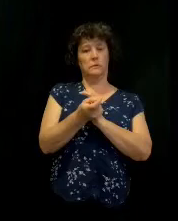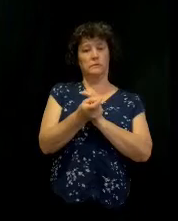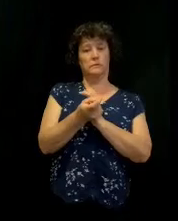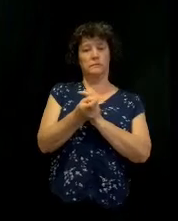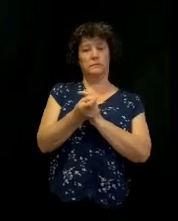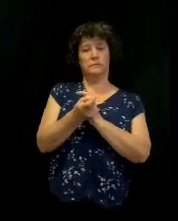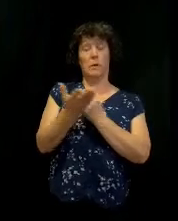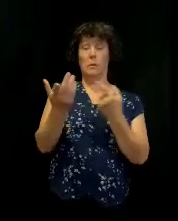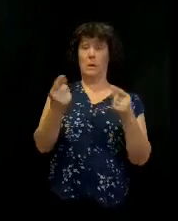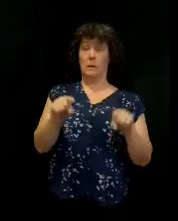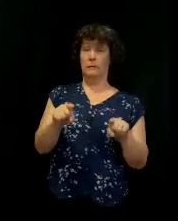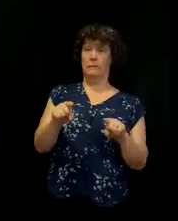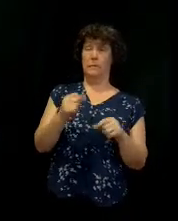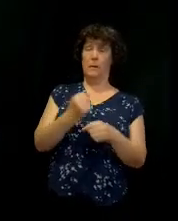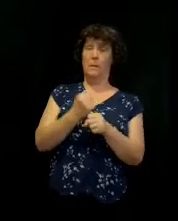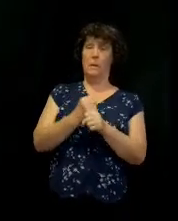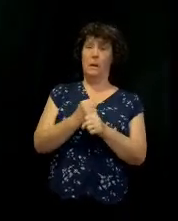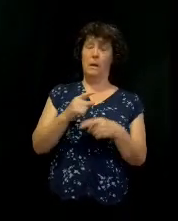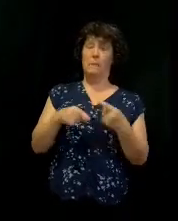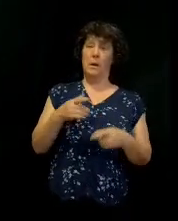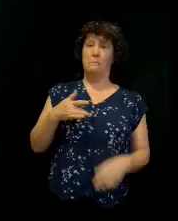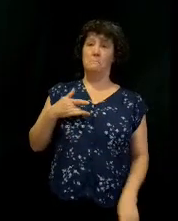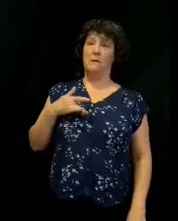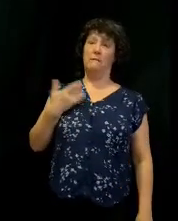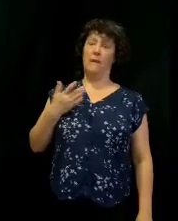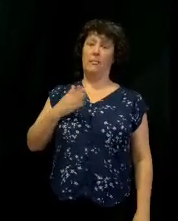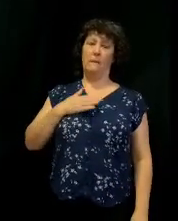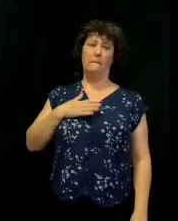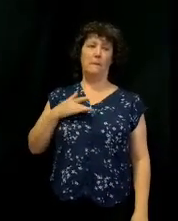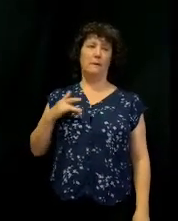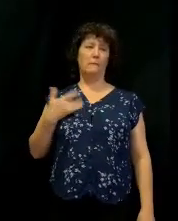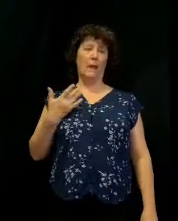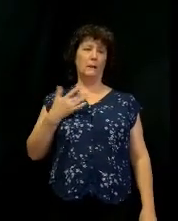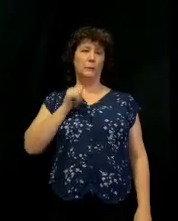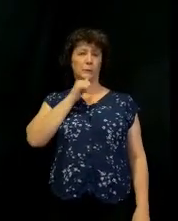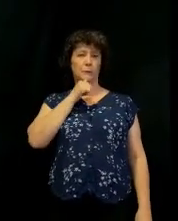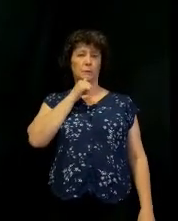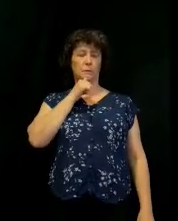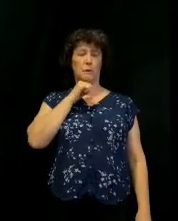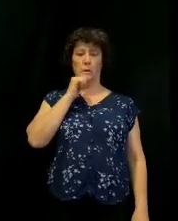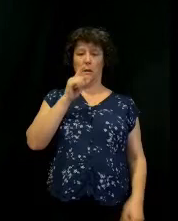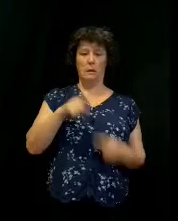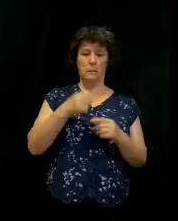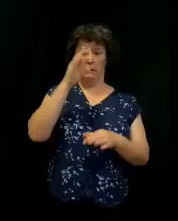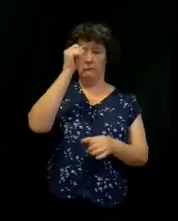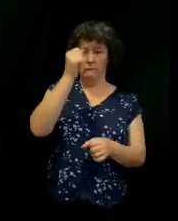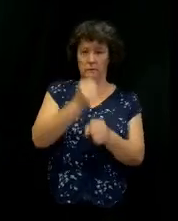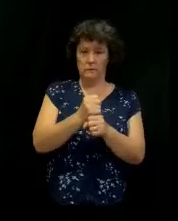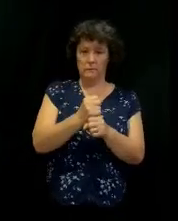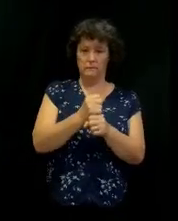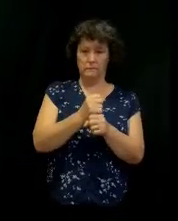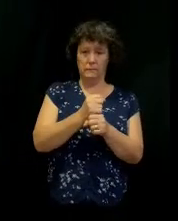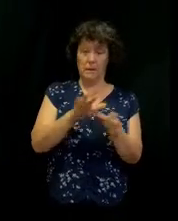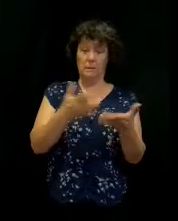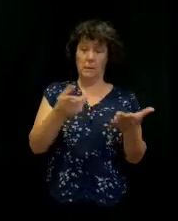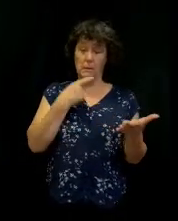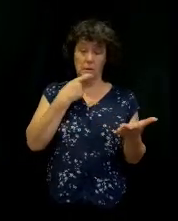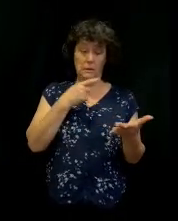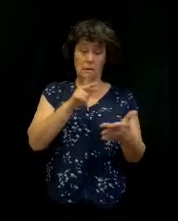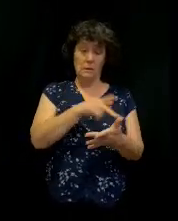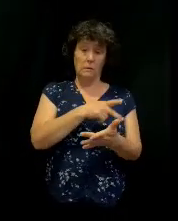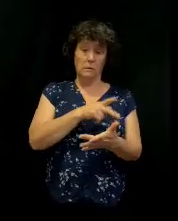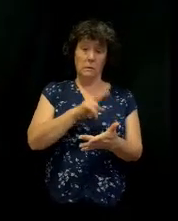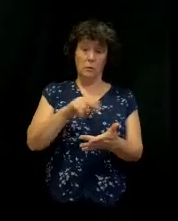But see, what happens is we make it about our feelings and not faith, and the Bible says in Psalm